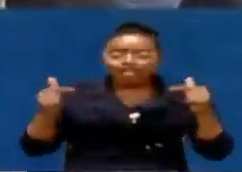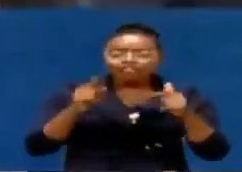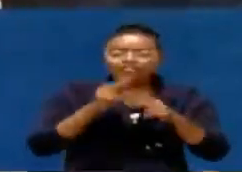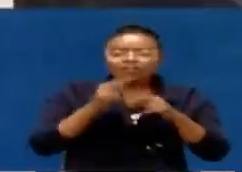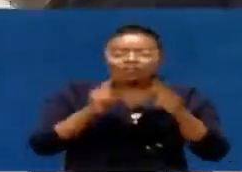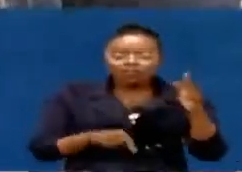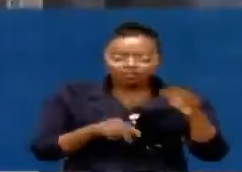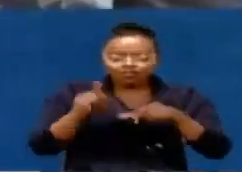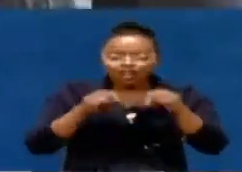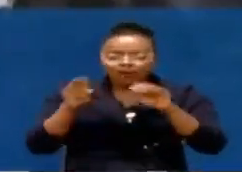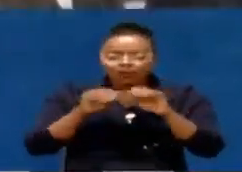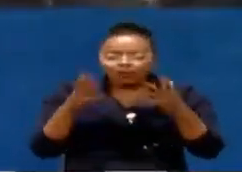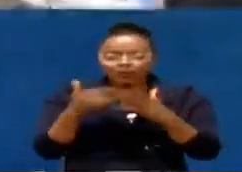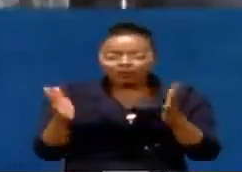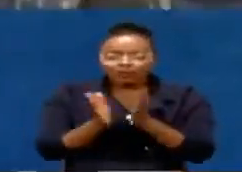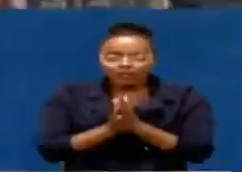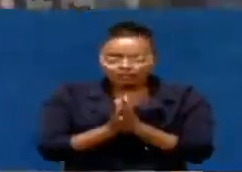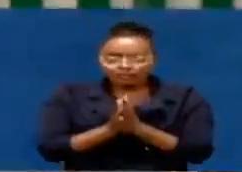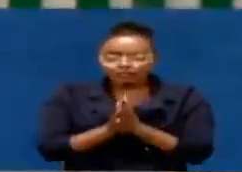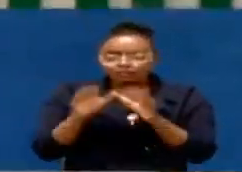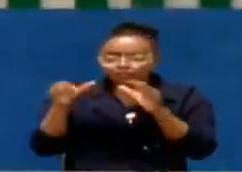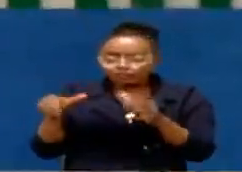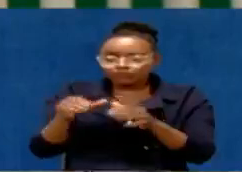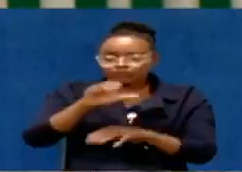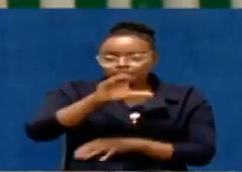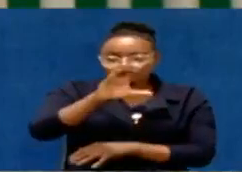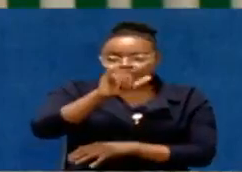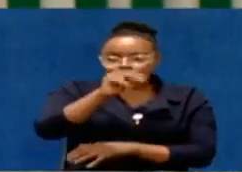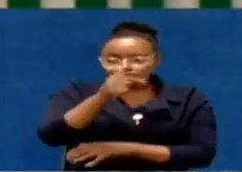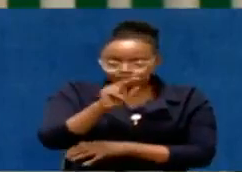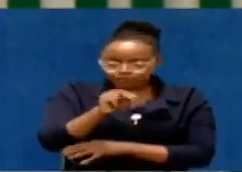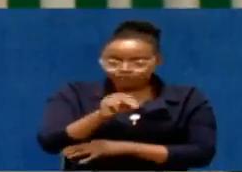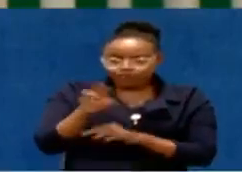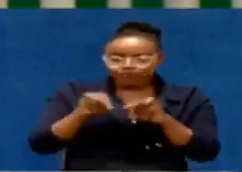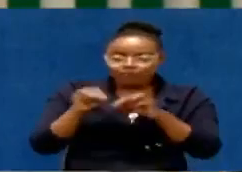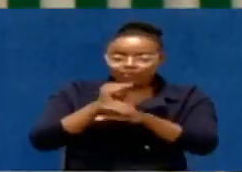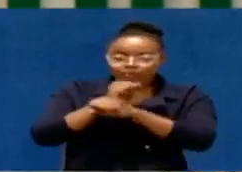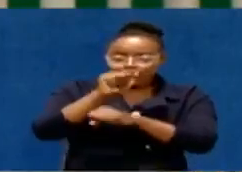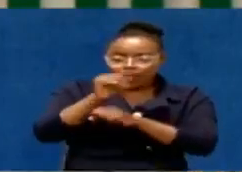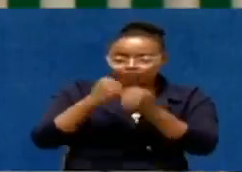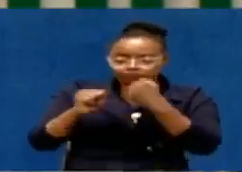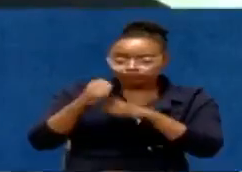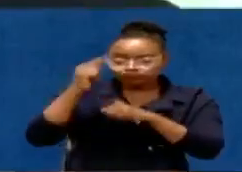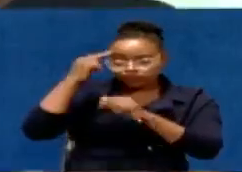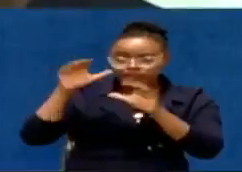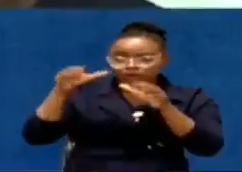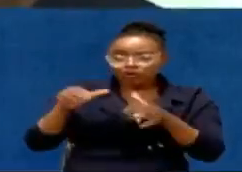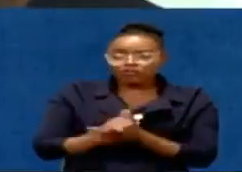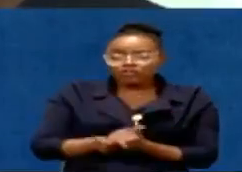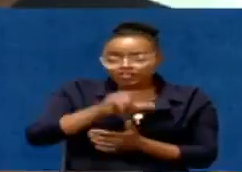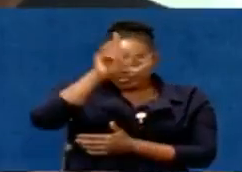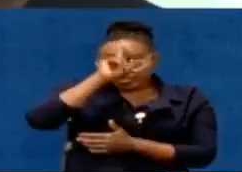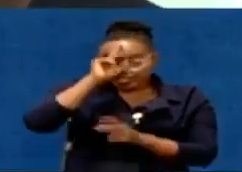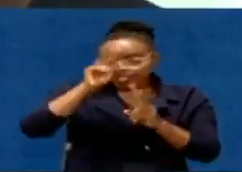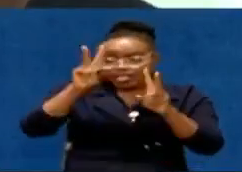they termed as unregulated products and entities. CITON management has, however, defended the activities of the firm. It is a